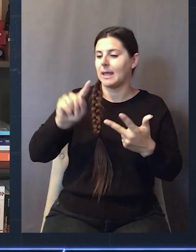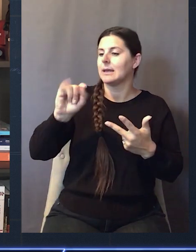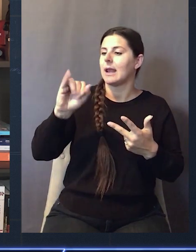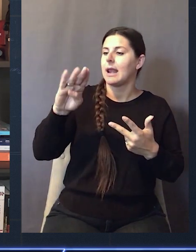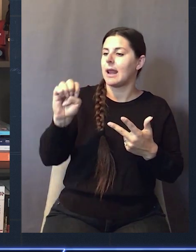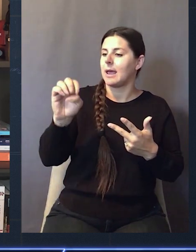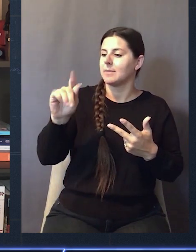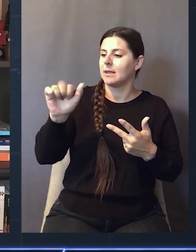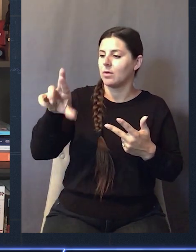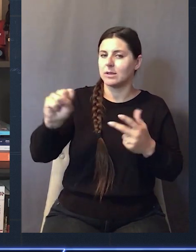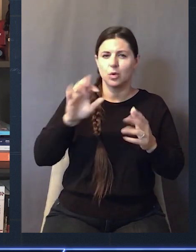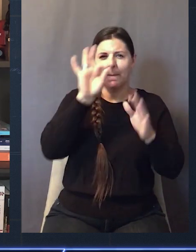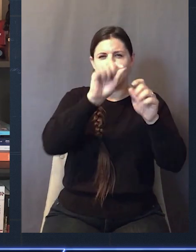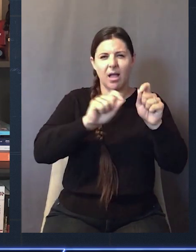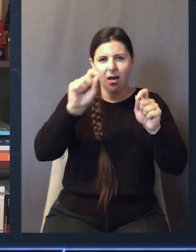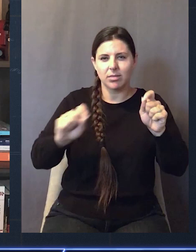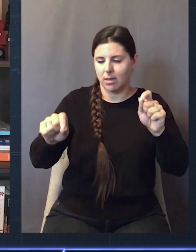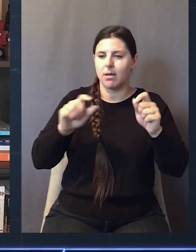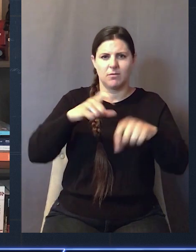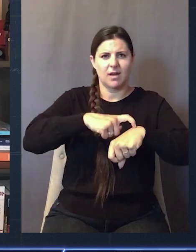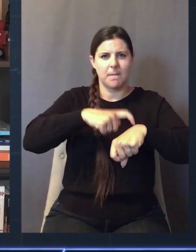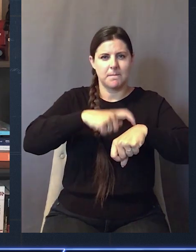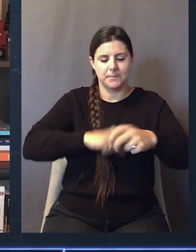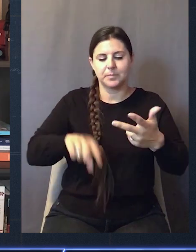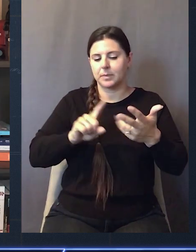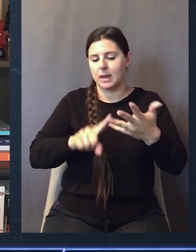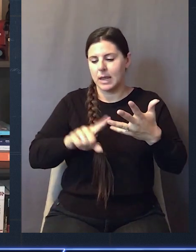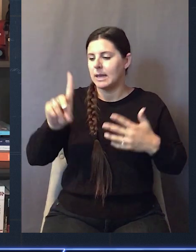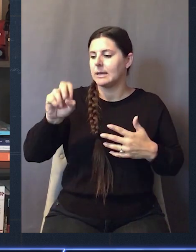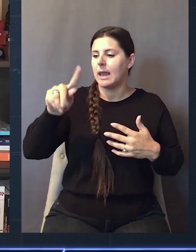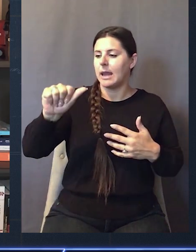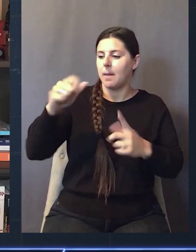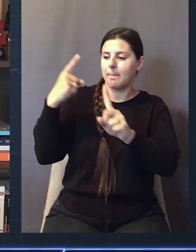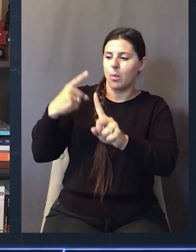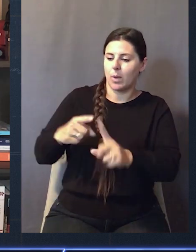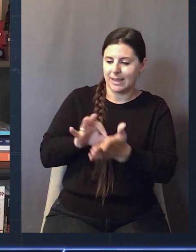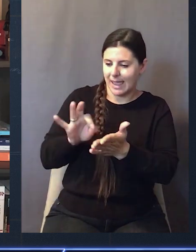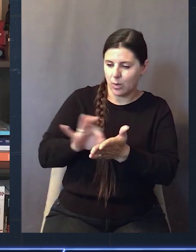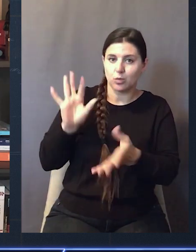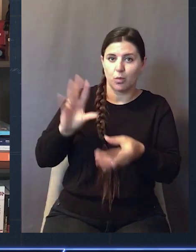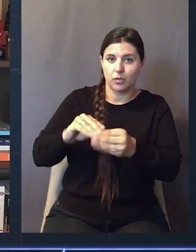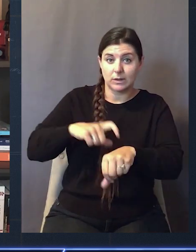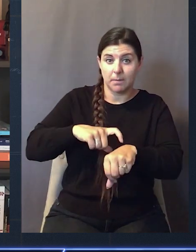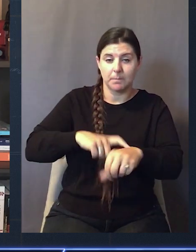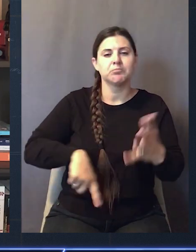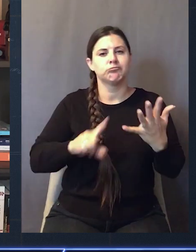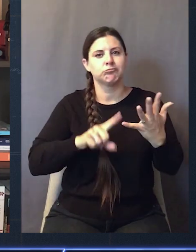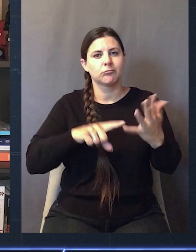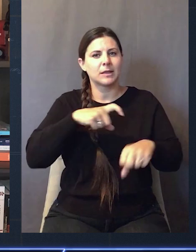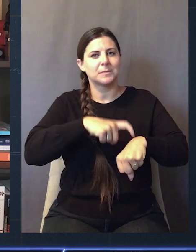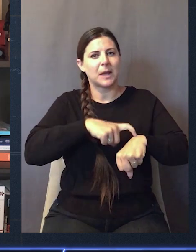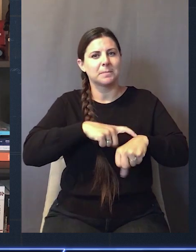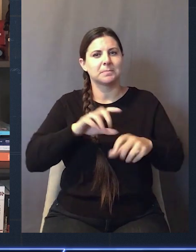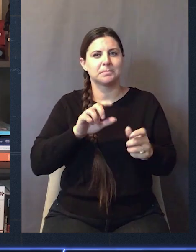get some better graphs from sparse metrics. There's time series, where you can plot a scalar value over time. Data point count,